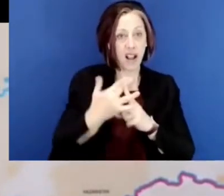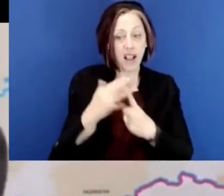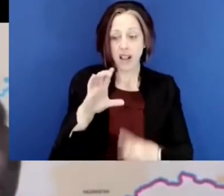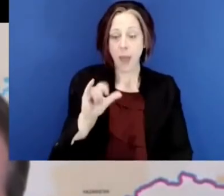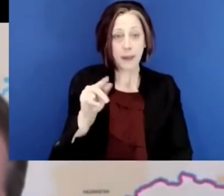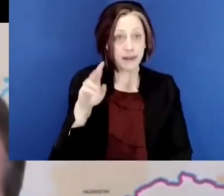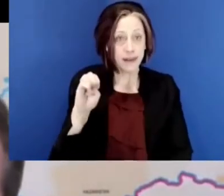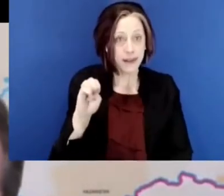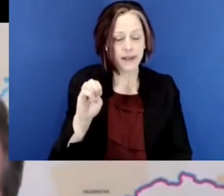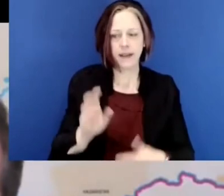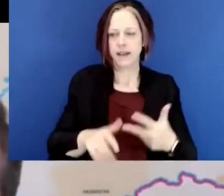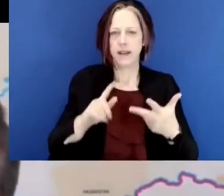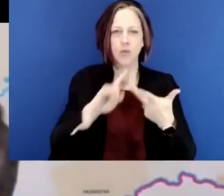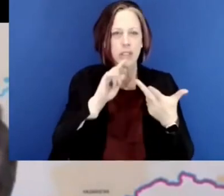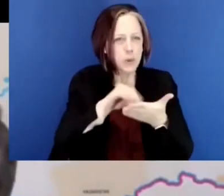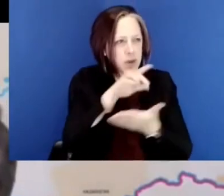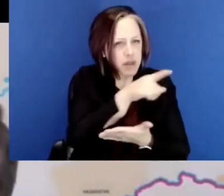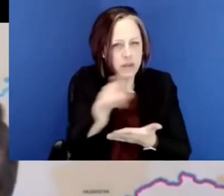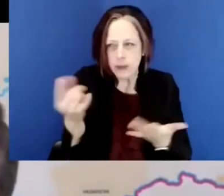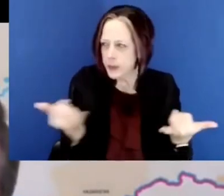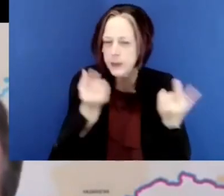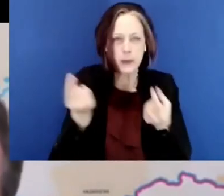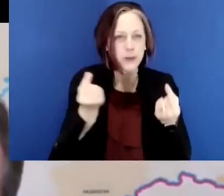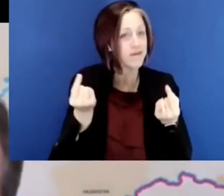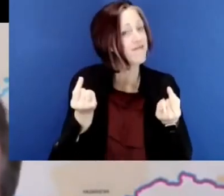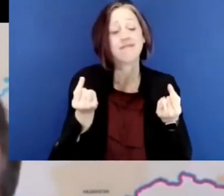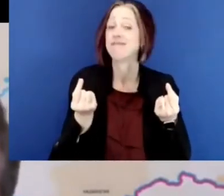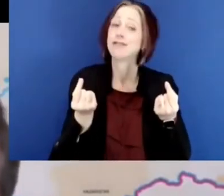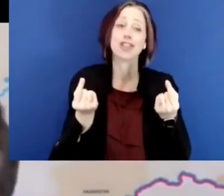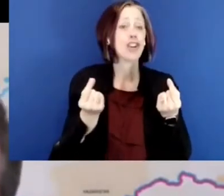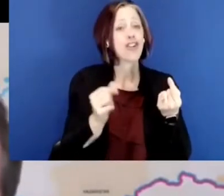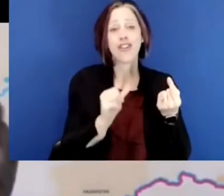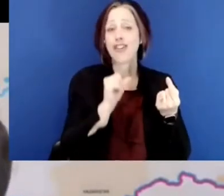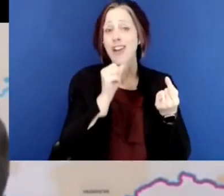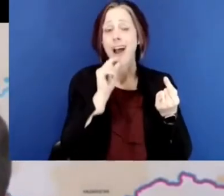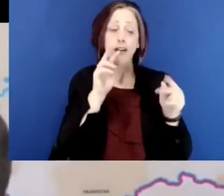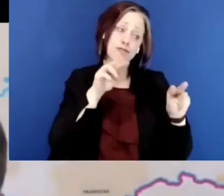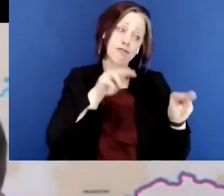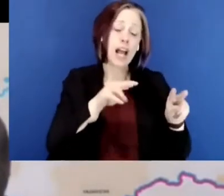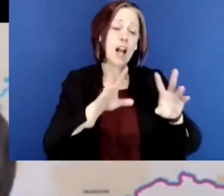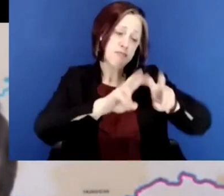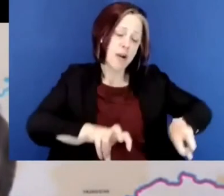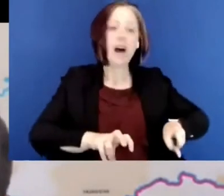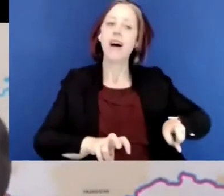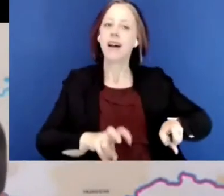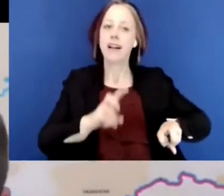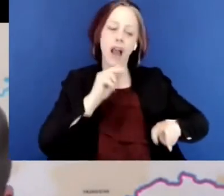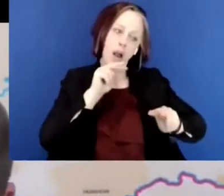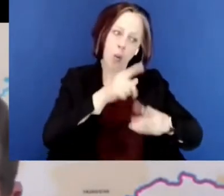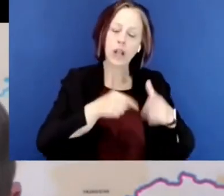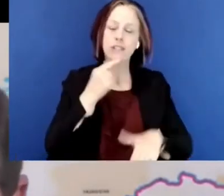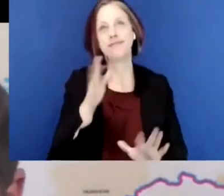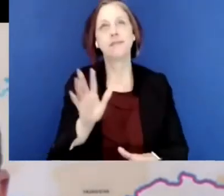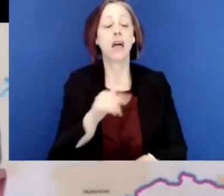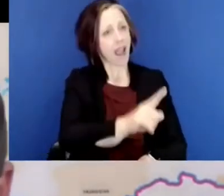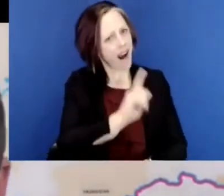at the, the climate movement, um, if you look at what students themselves are doing, they're no longer the subjects or excuse me,